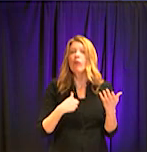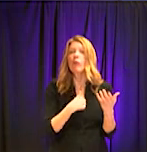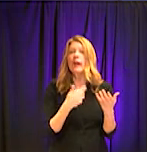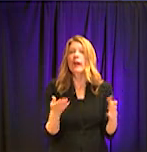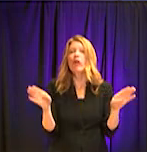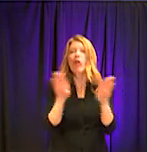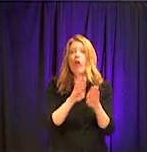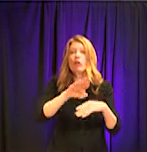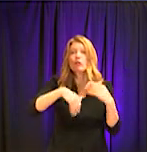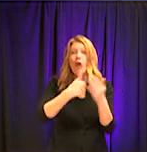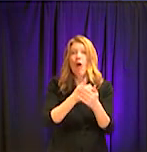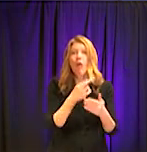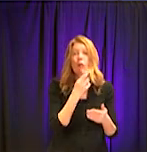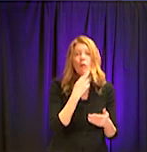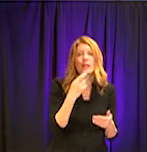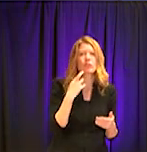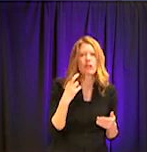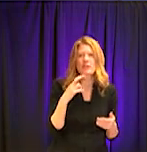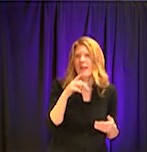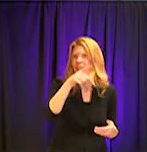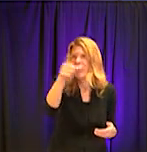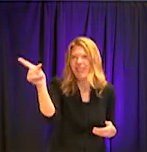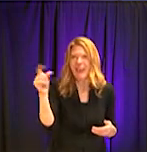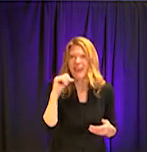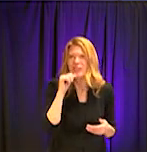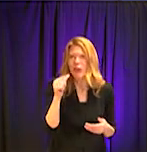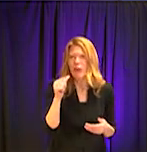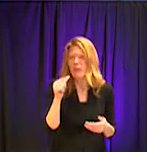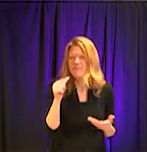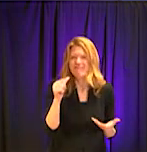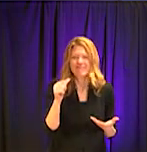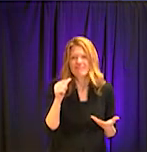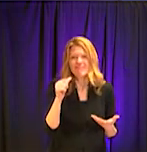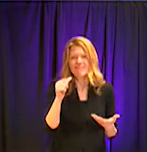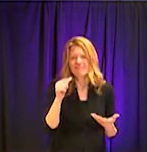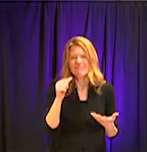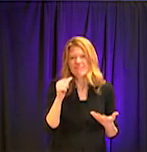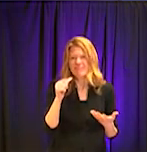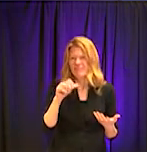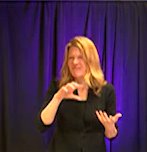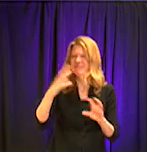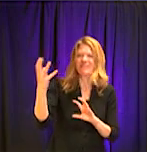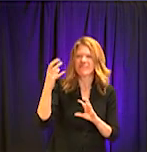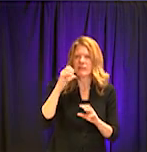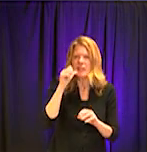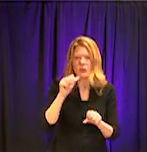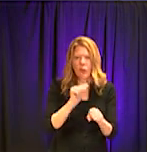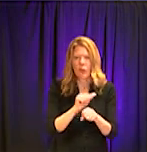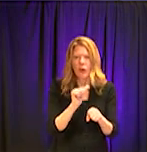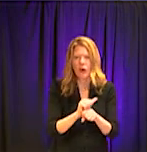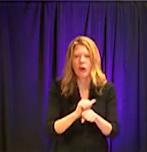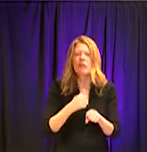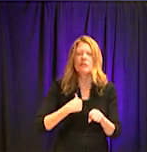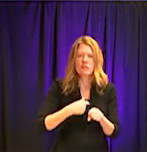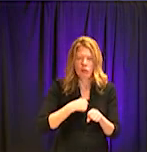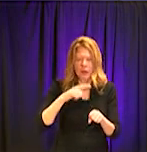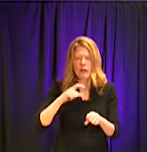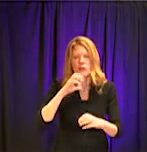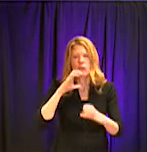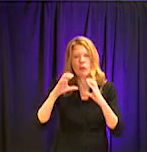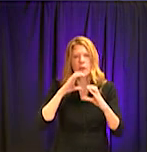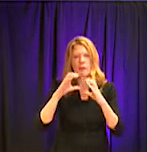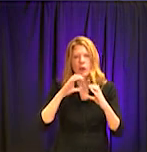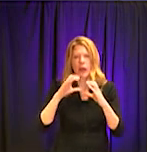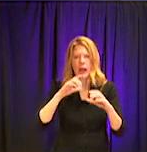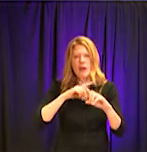But I think, you know, every city currently has the right to make that decision. I think we